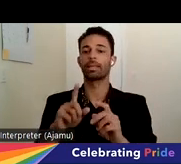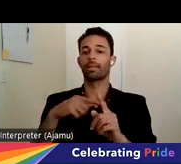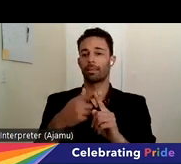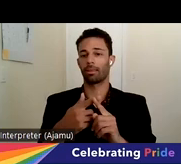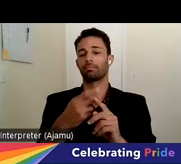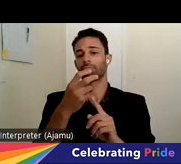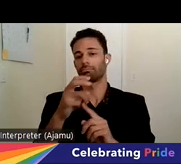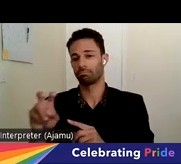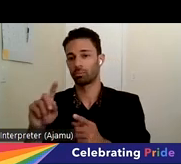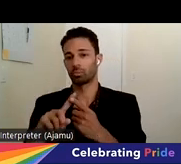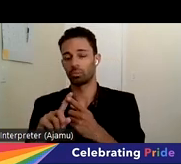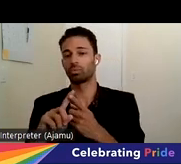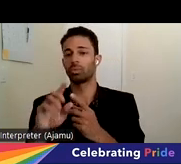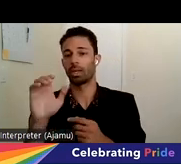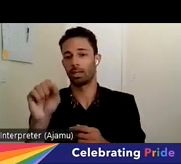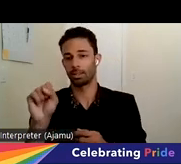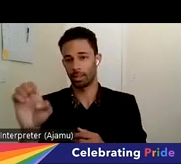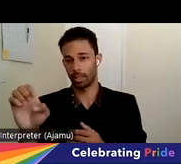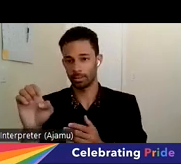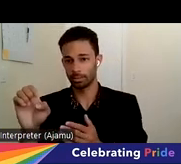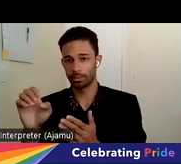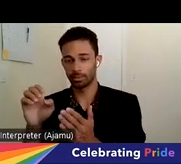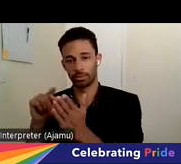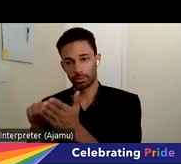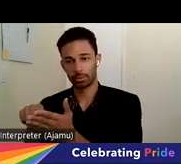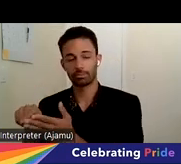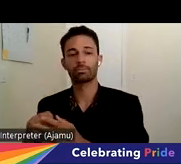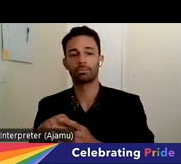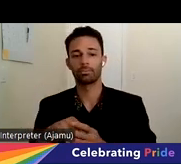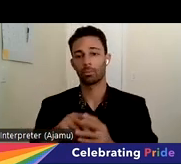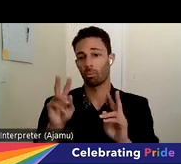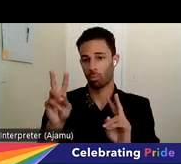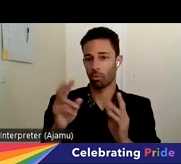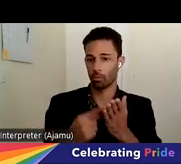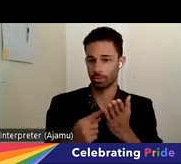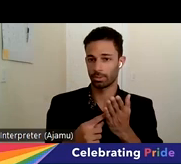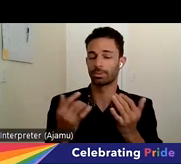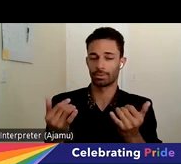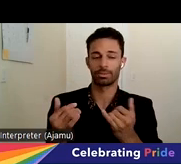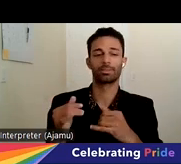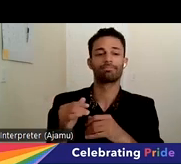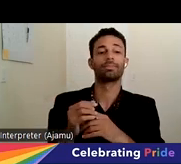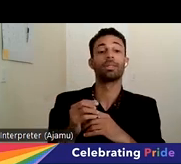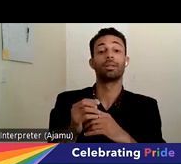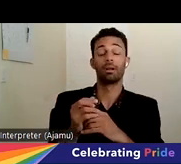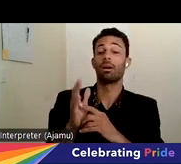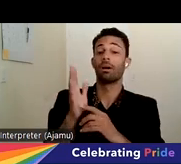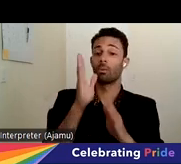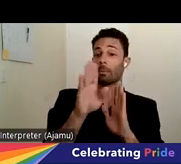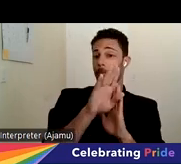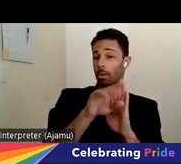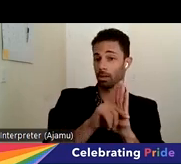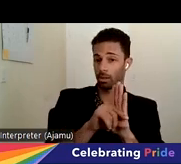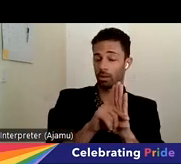to cover a lot of what we look forward to discussing with everybody today. I'm going to give a little bit of background first.